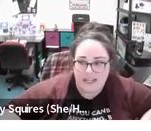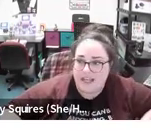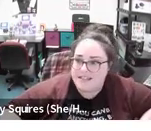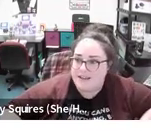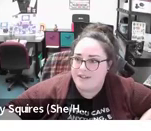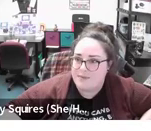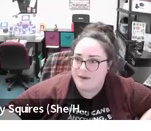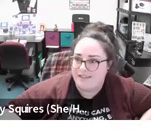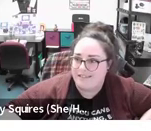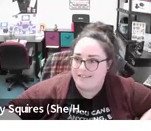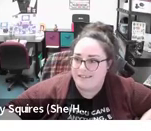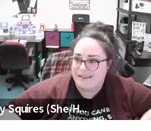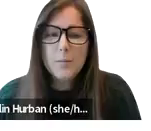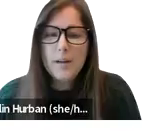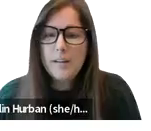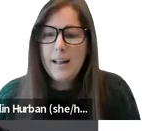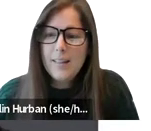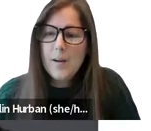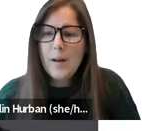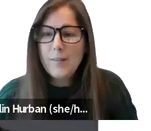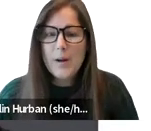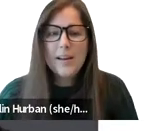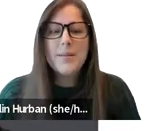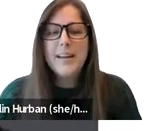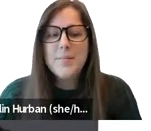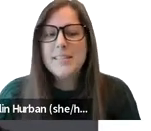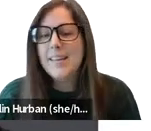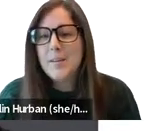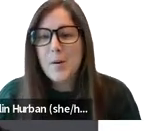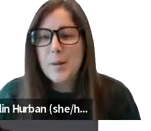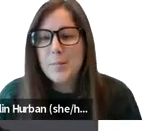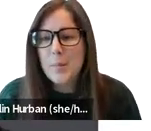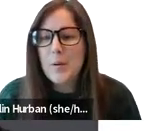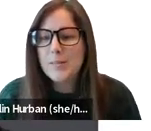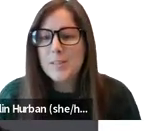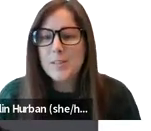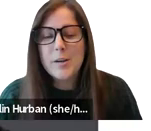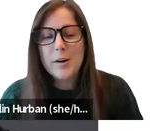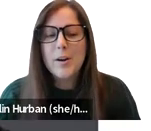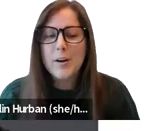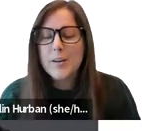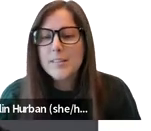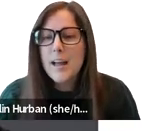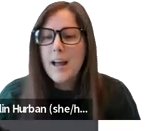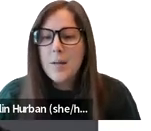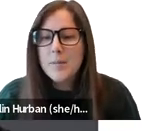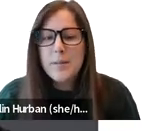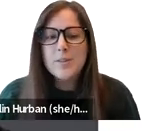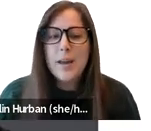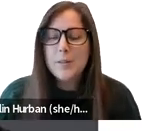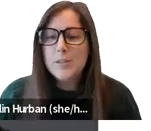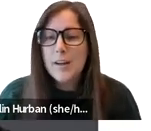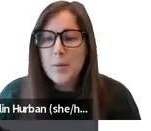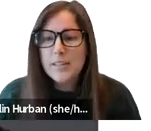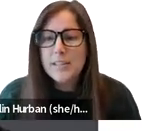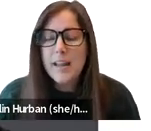Carolyn and Stephanie as well? I sure will. Hello, everyone. My name is Caitlin Herman. My pronouns are she, her, hers. I'm a